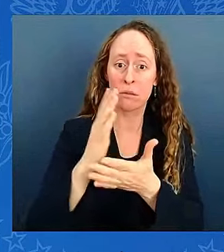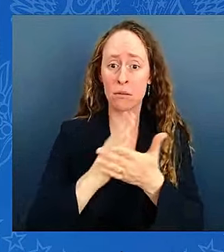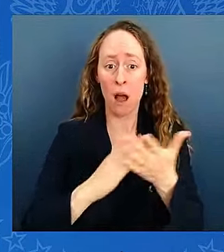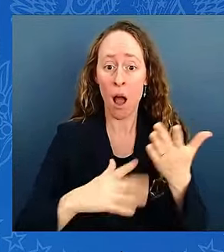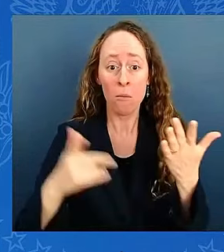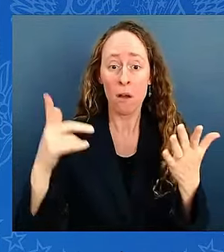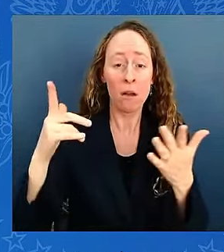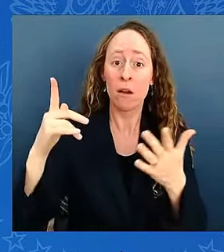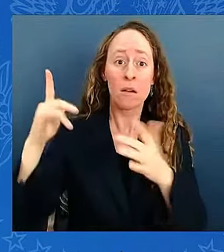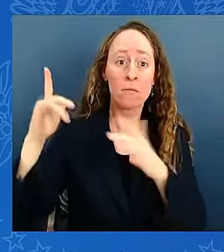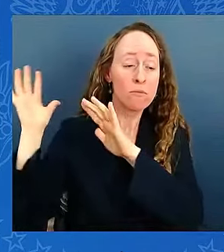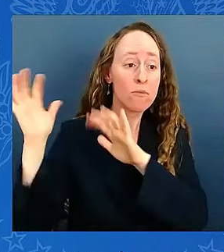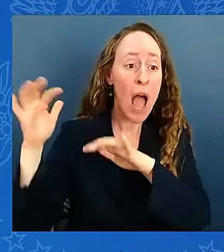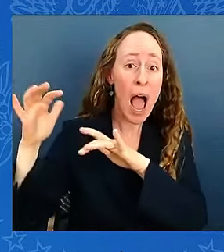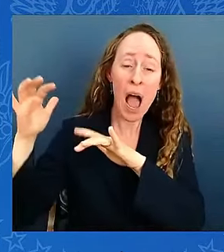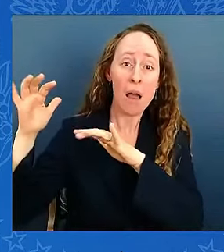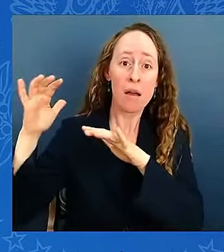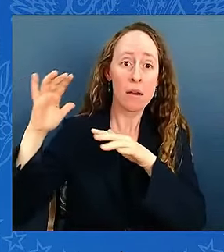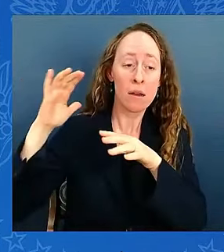really really devastating